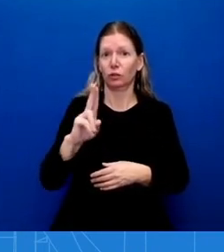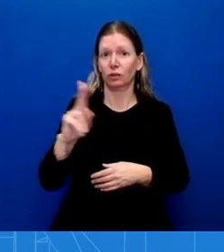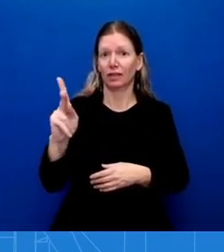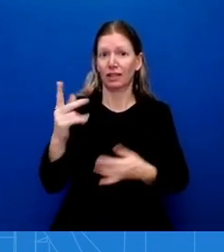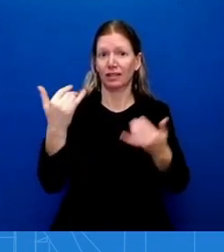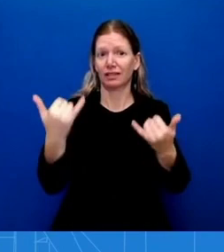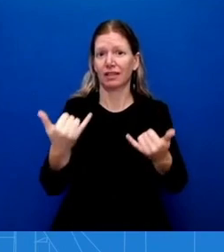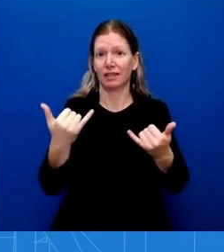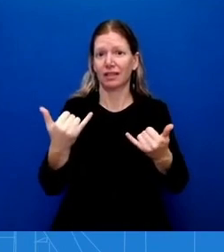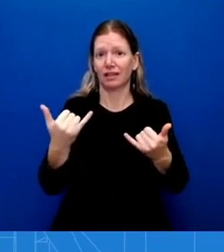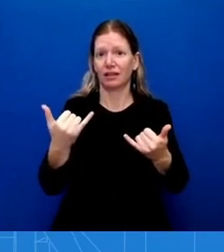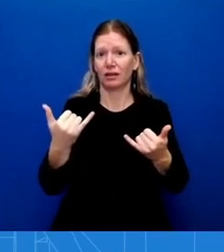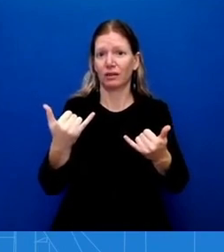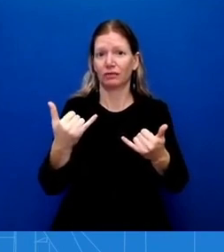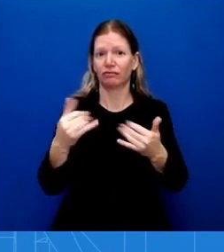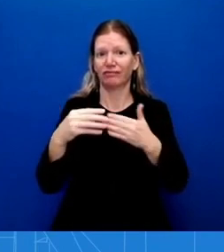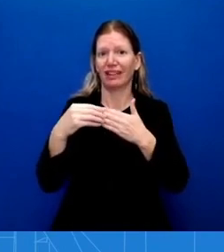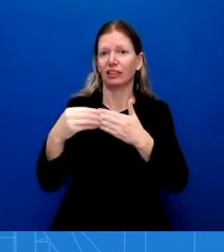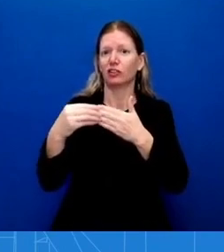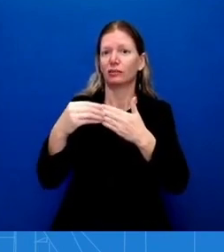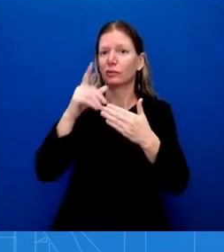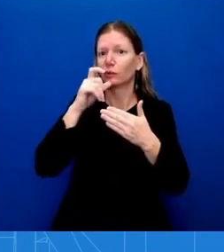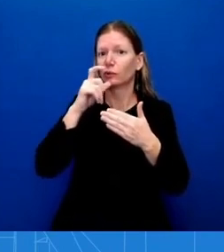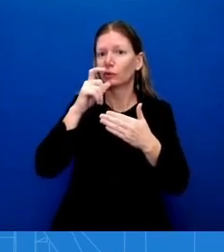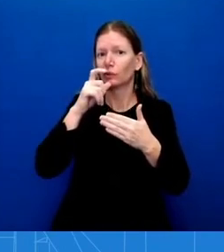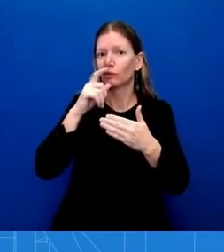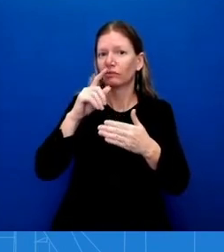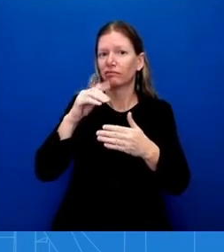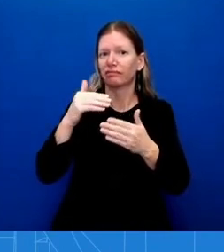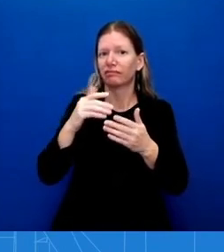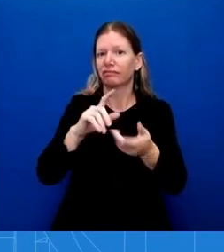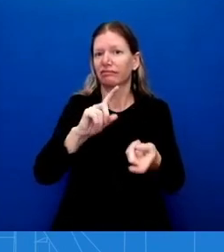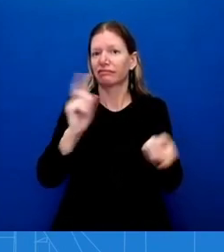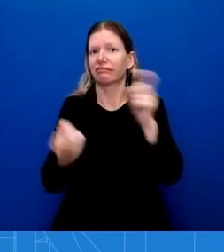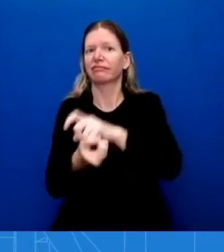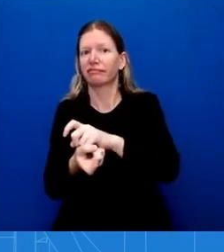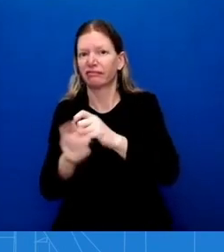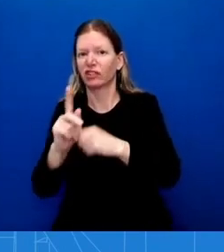so really you have to speak to them for force allocation, but I don't anticipate any change in U.S. force posture.